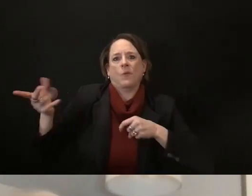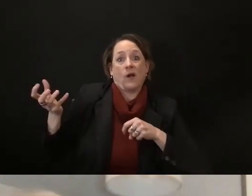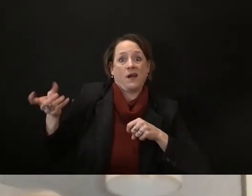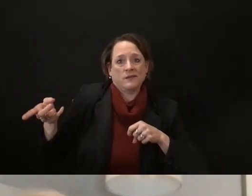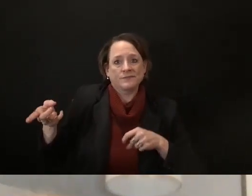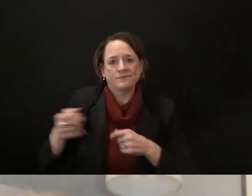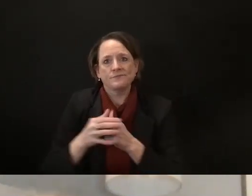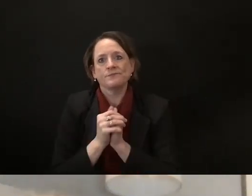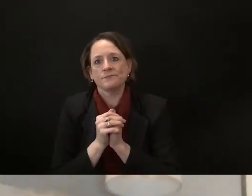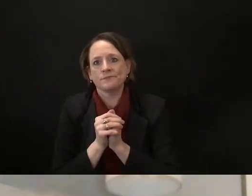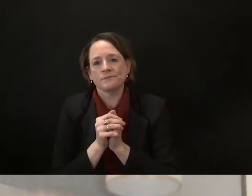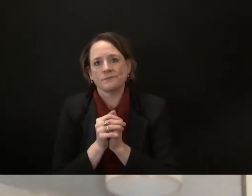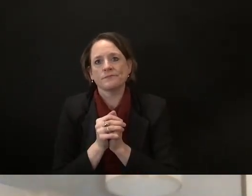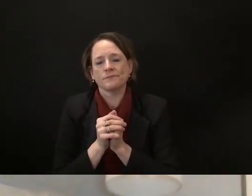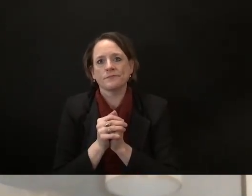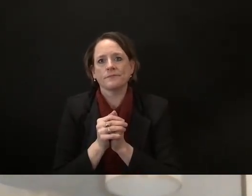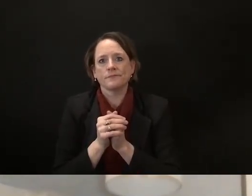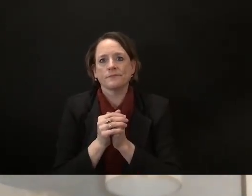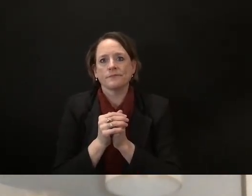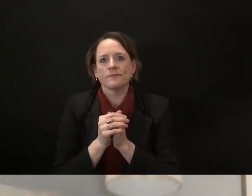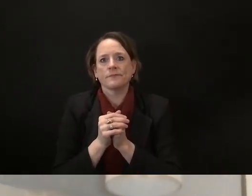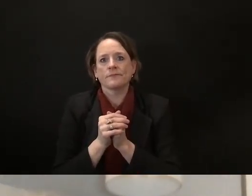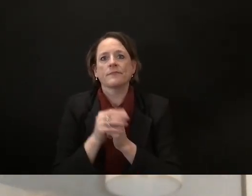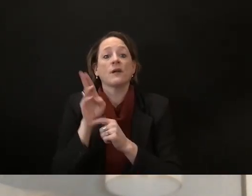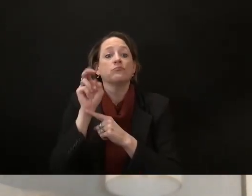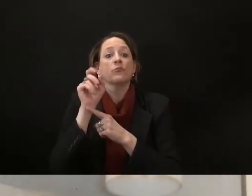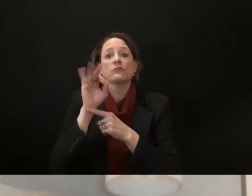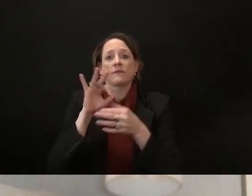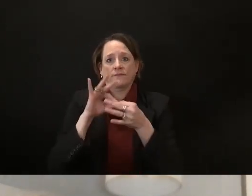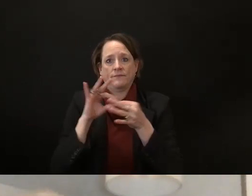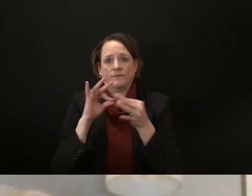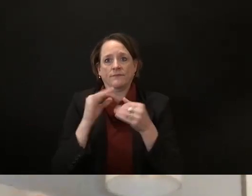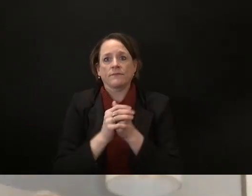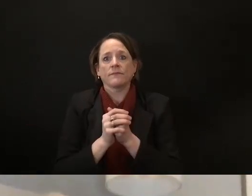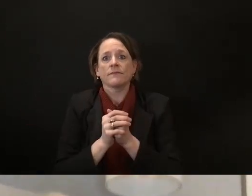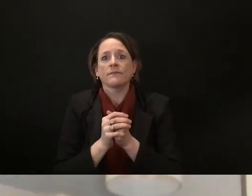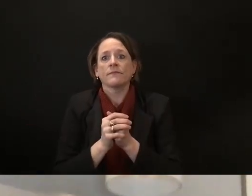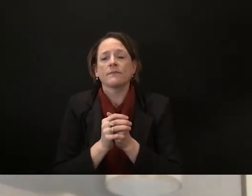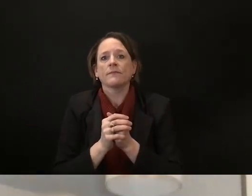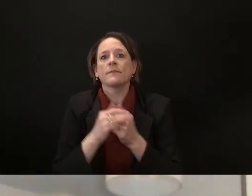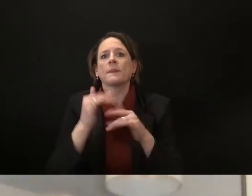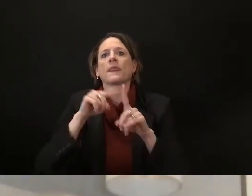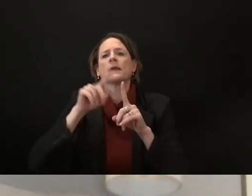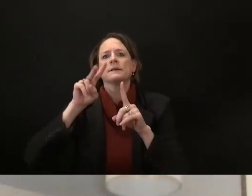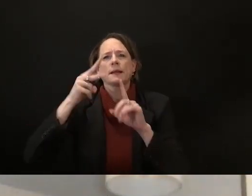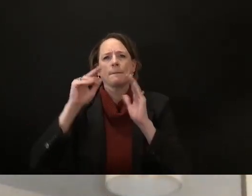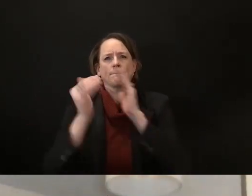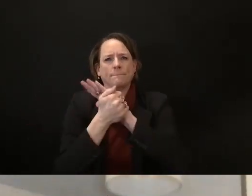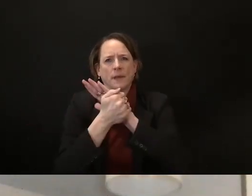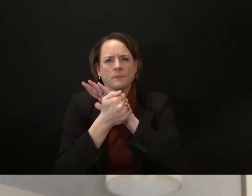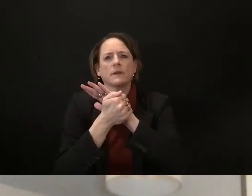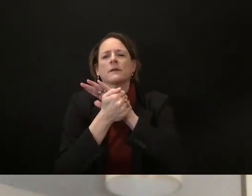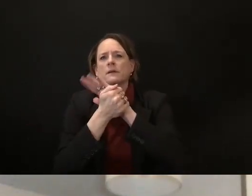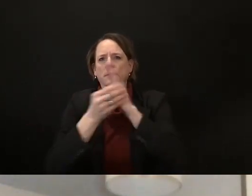uh second amendment which bans um bit private businesses from requiring vaccinations of their workforce